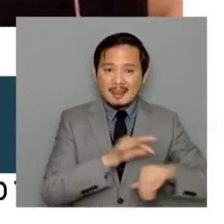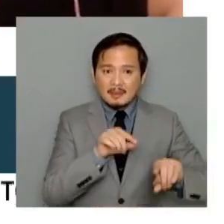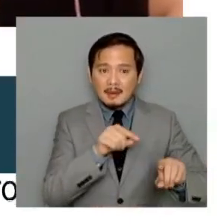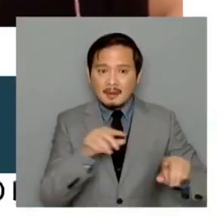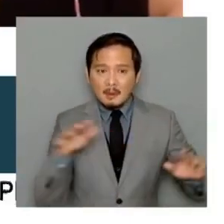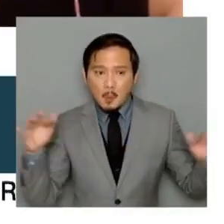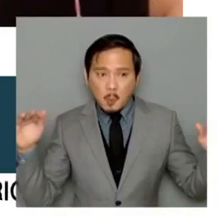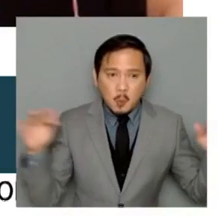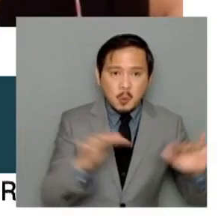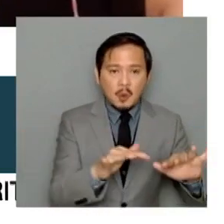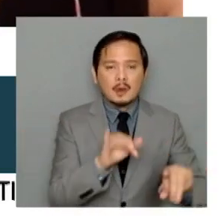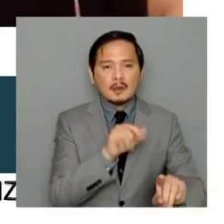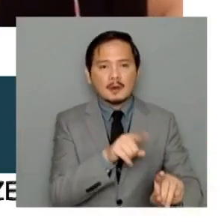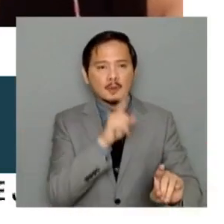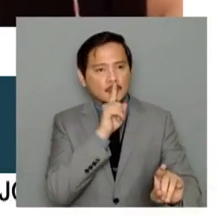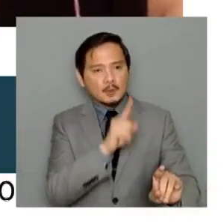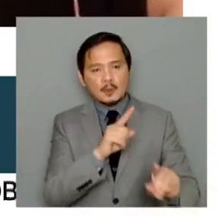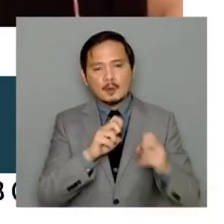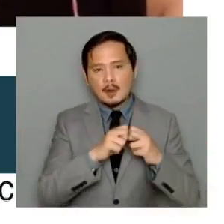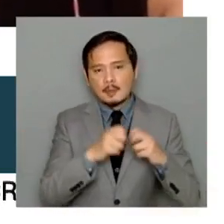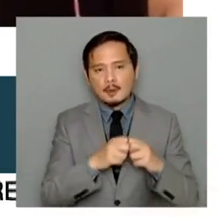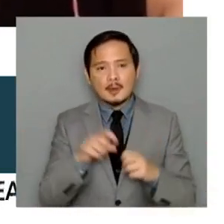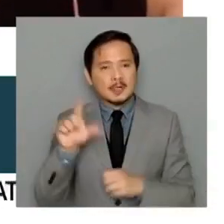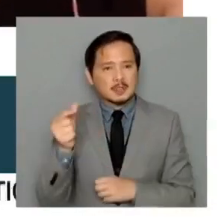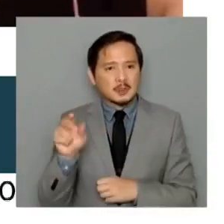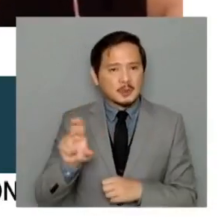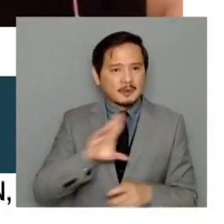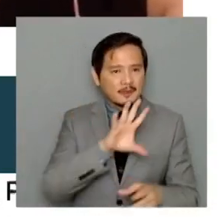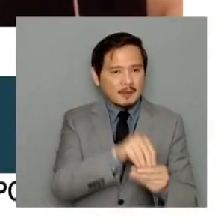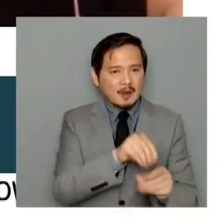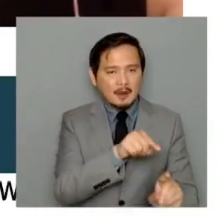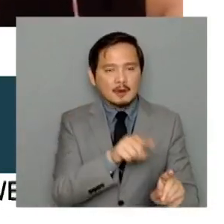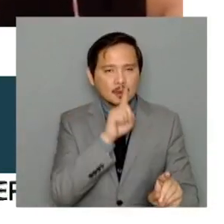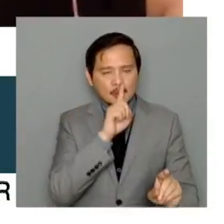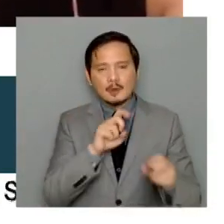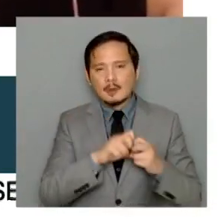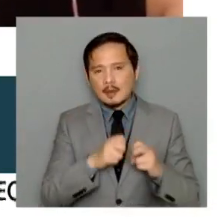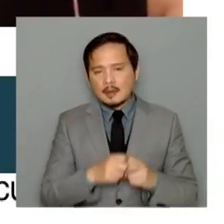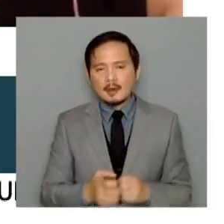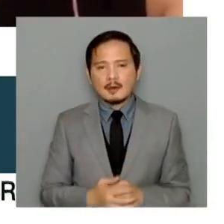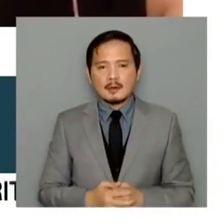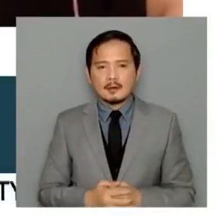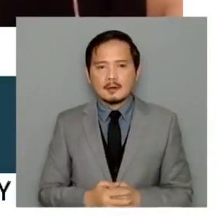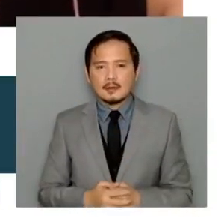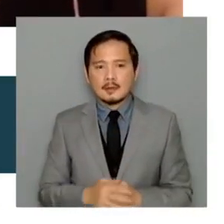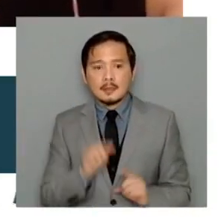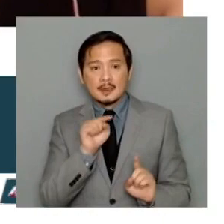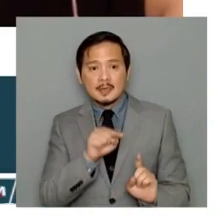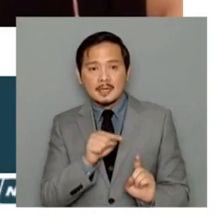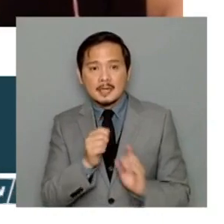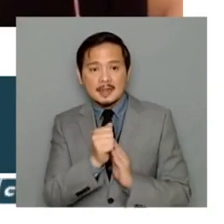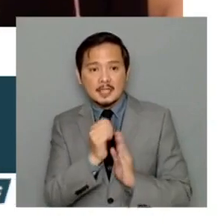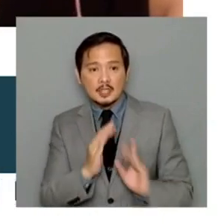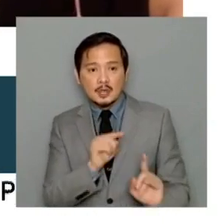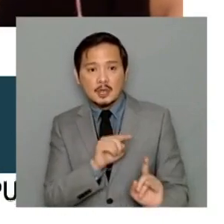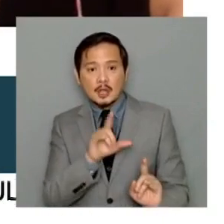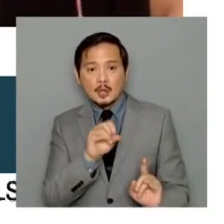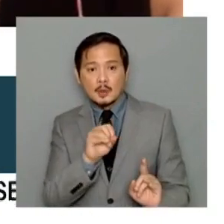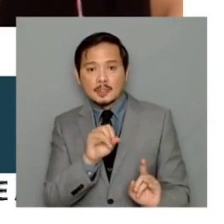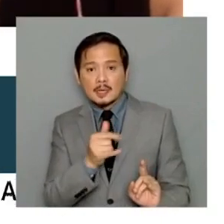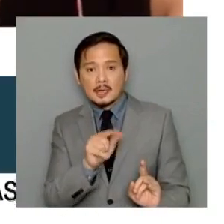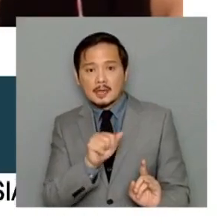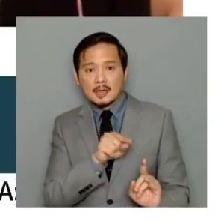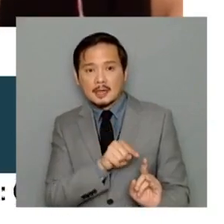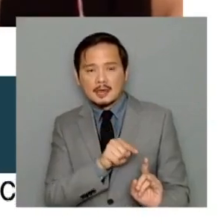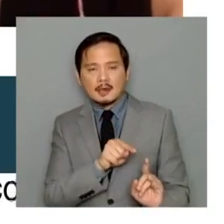involved. What do you think her leadership brings into the picture now that wasn't present there during past